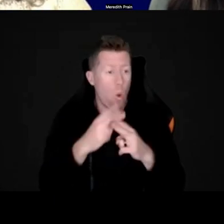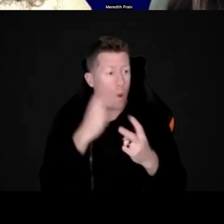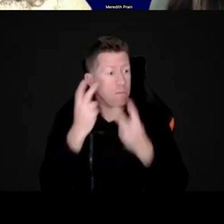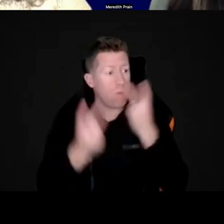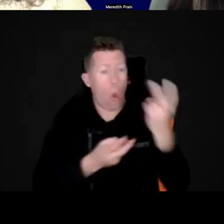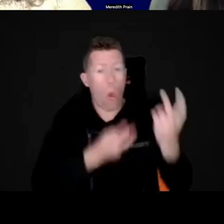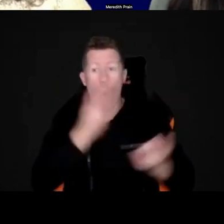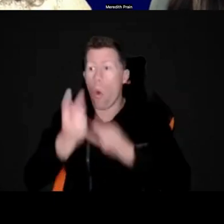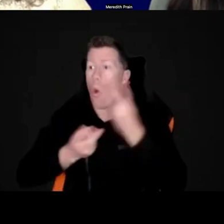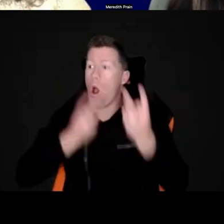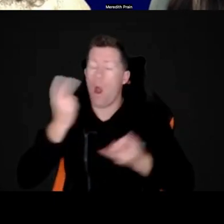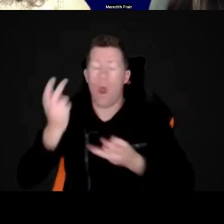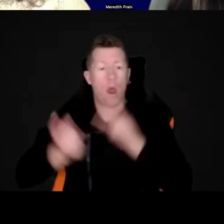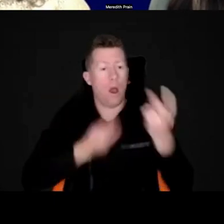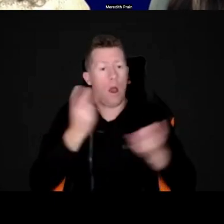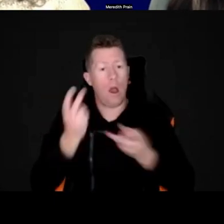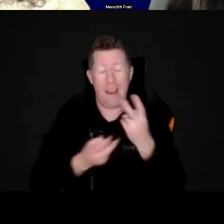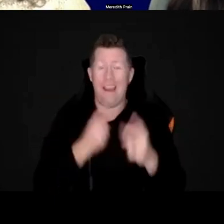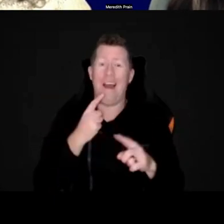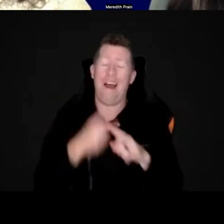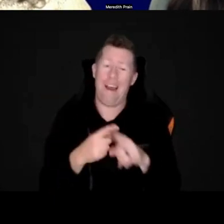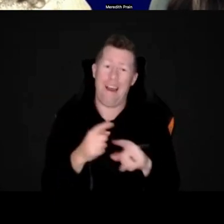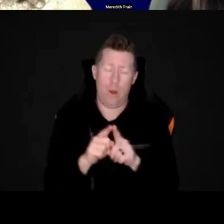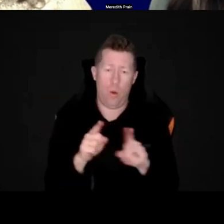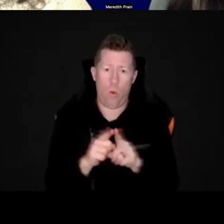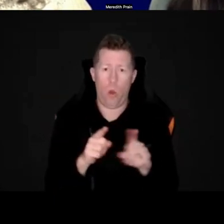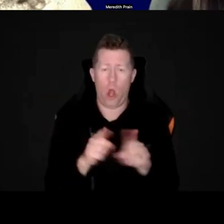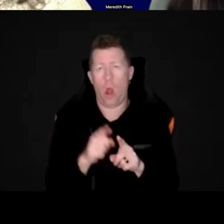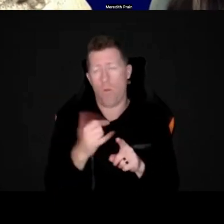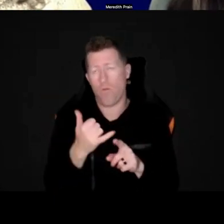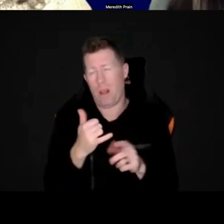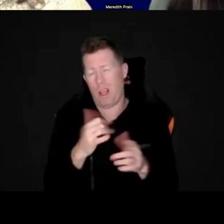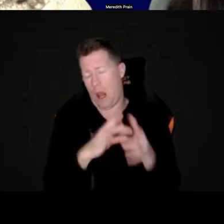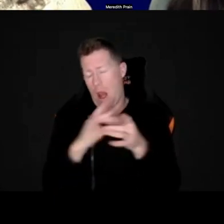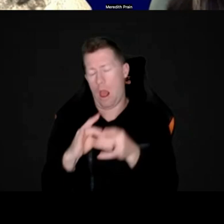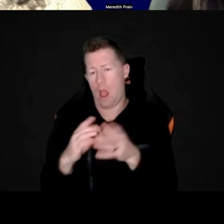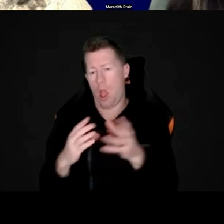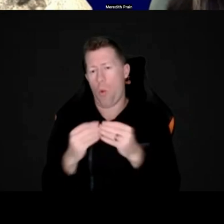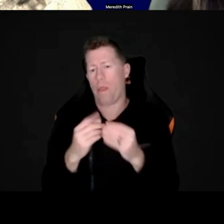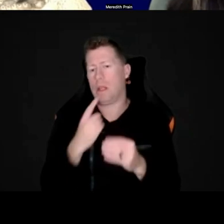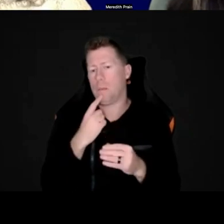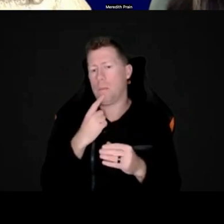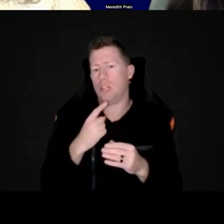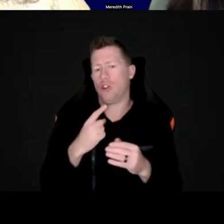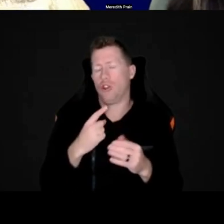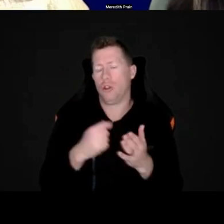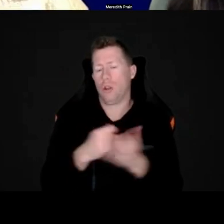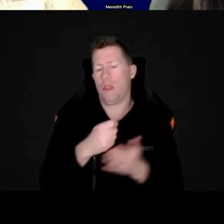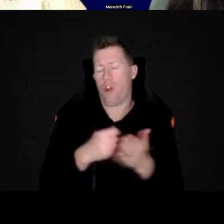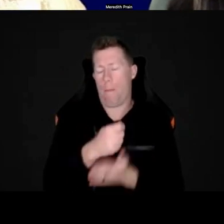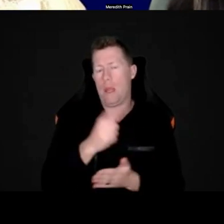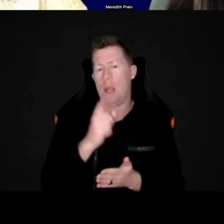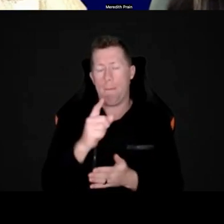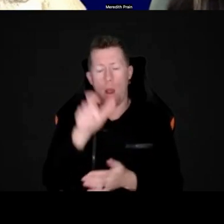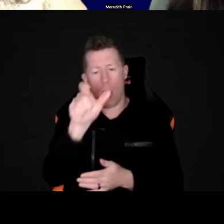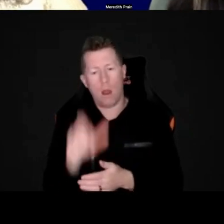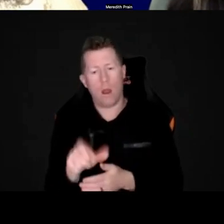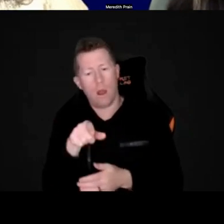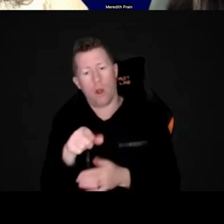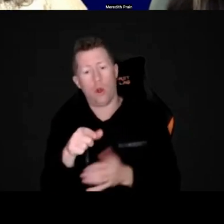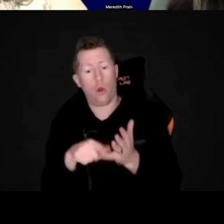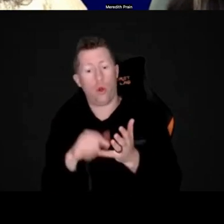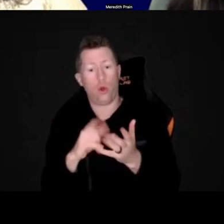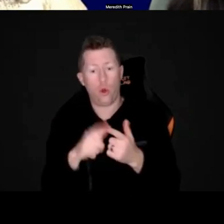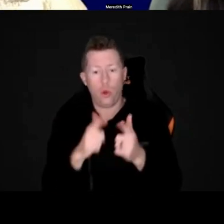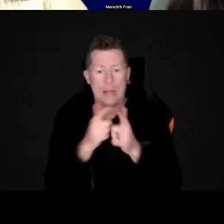uh, and then also this will be in conjunction with a speech pathologist would be being able to use vision